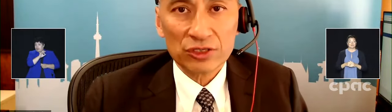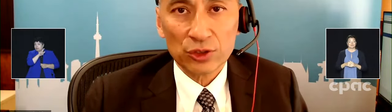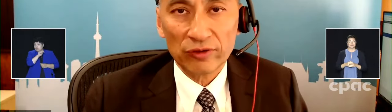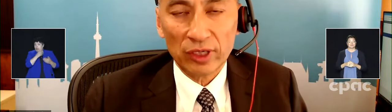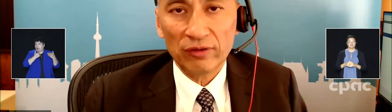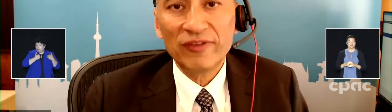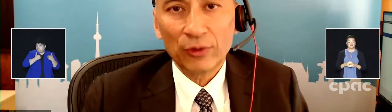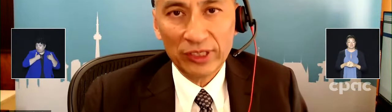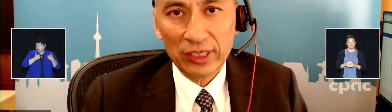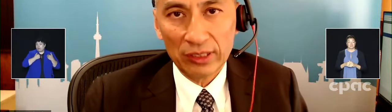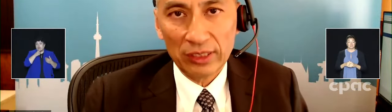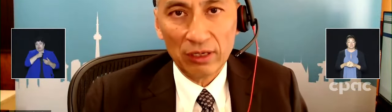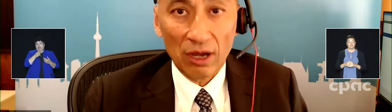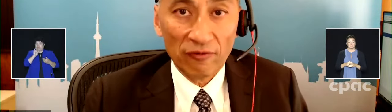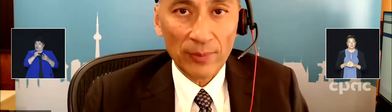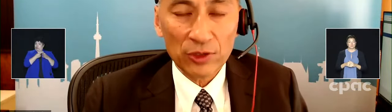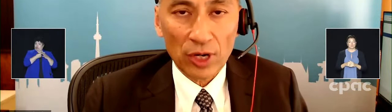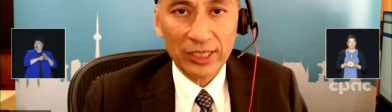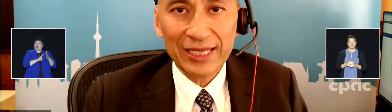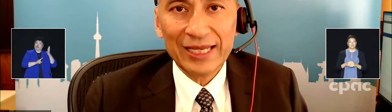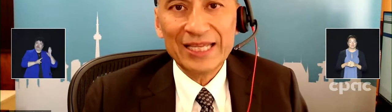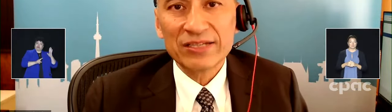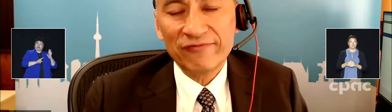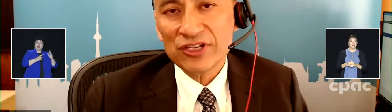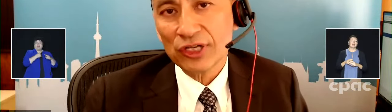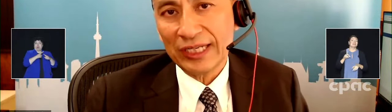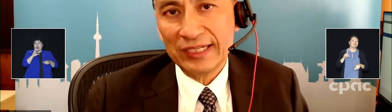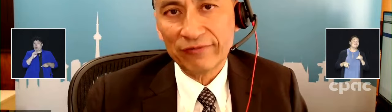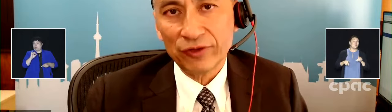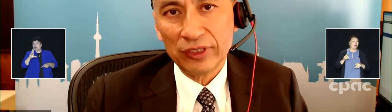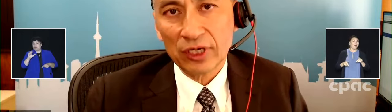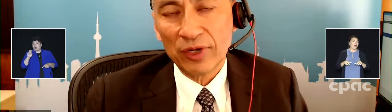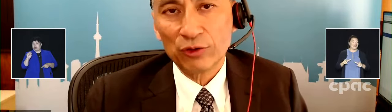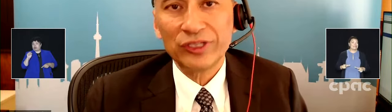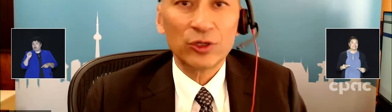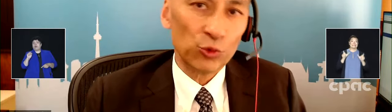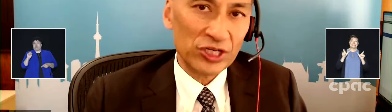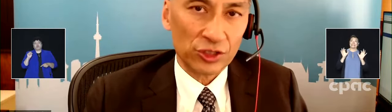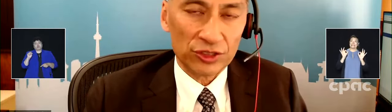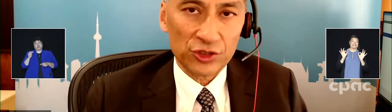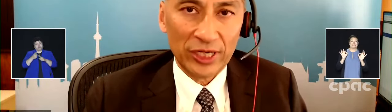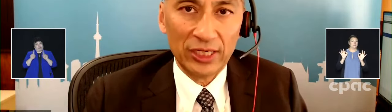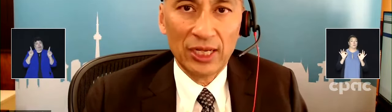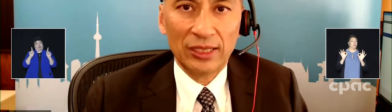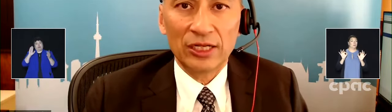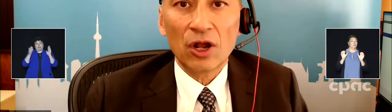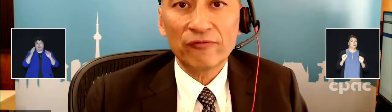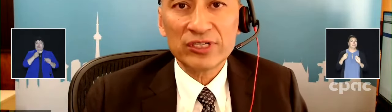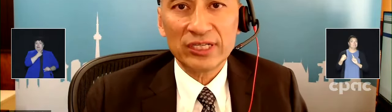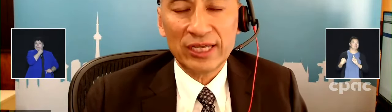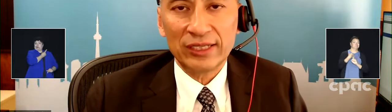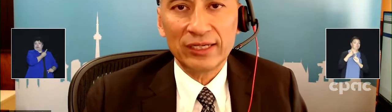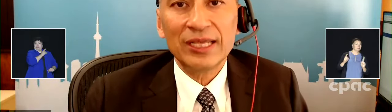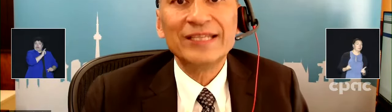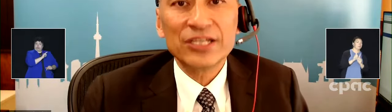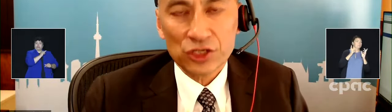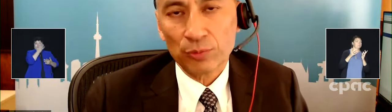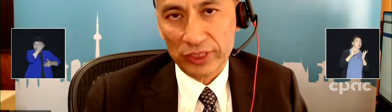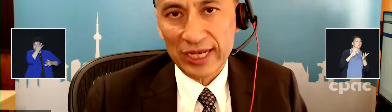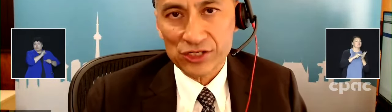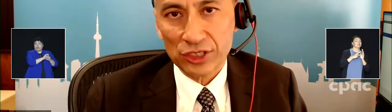on the original sort of variant of Omicron, is sufficiently different compared to the original strain that it offers that